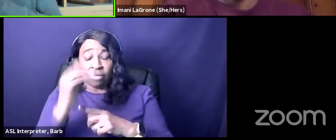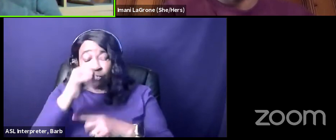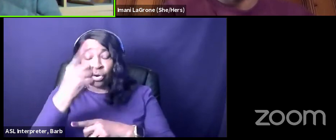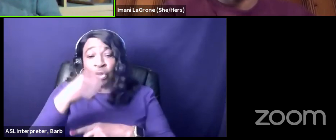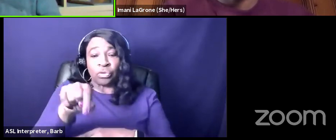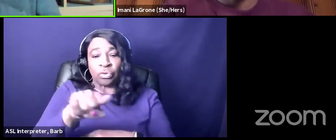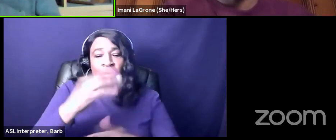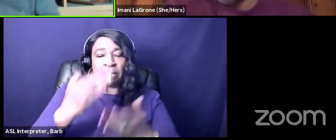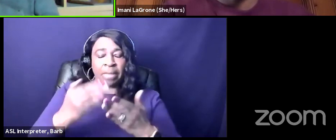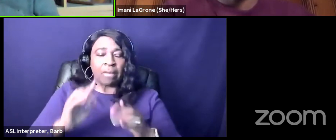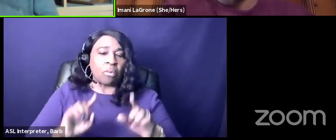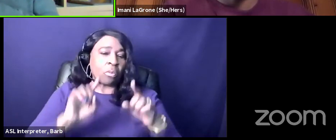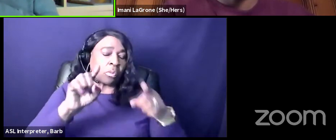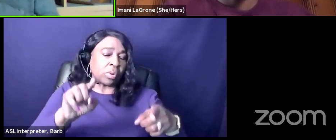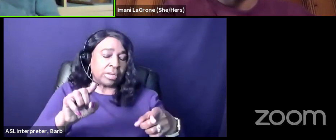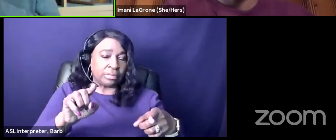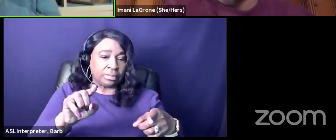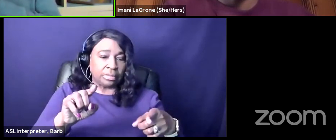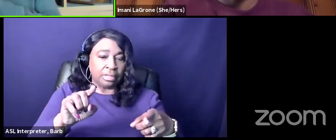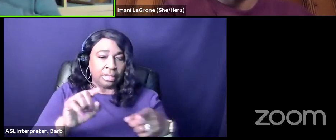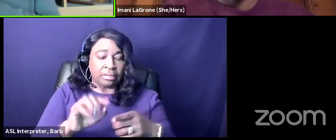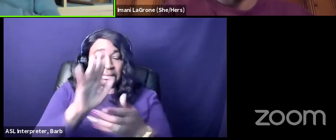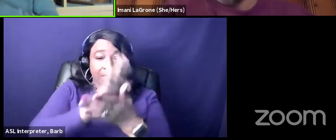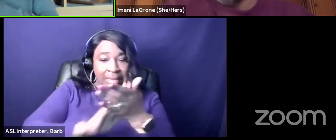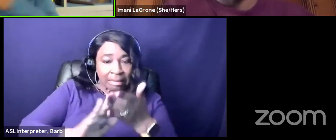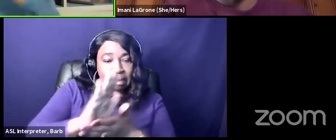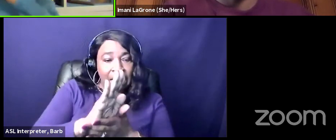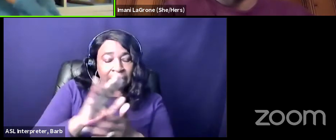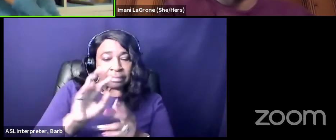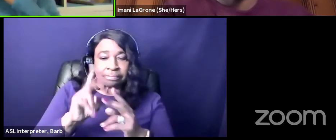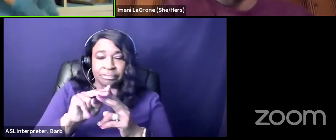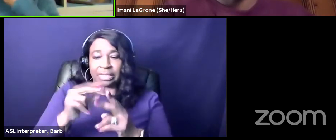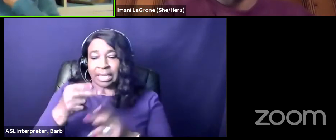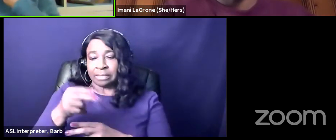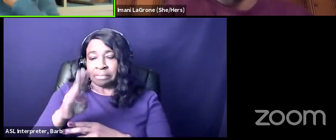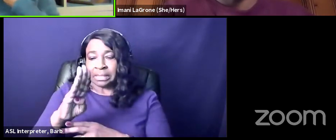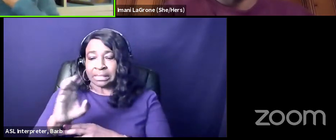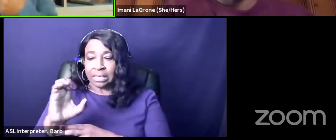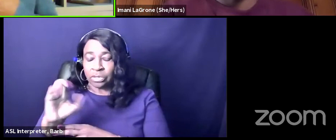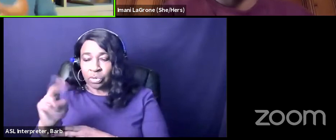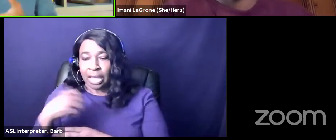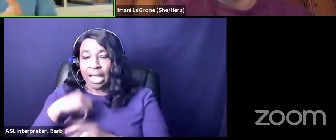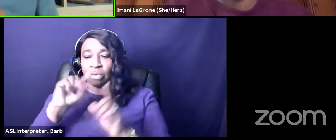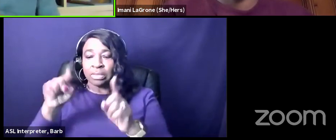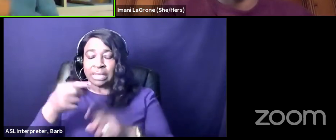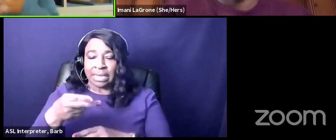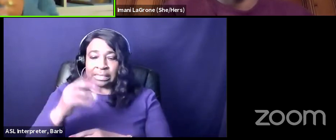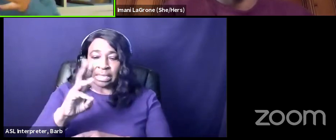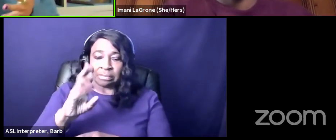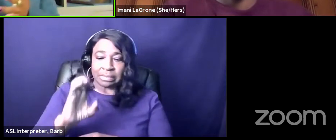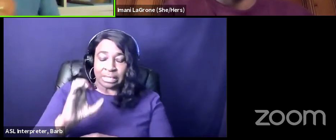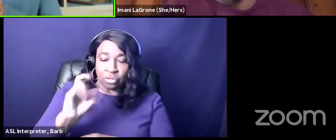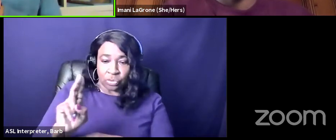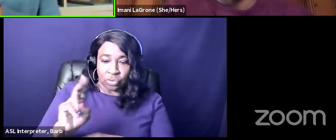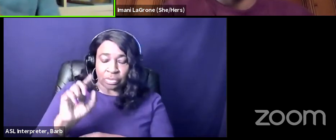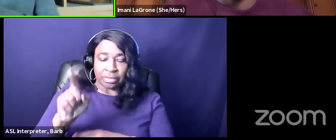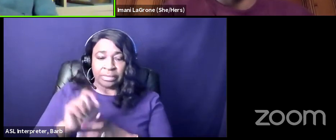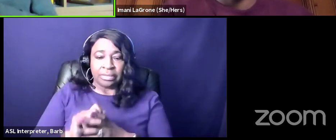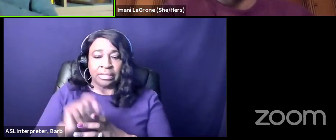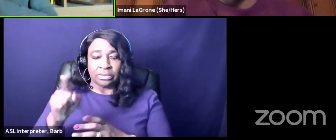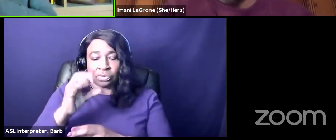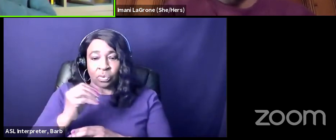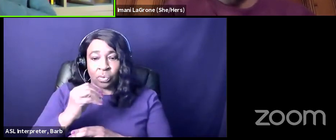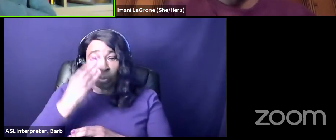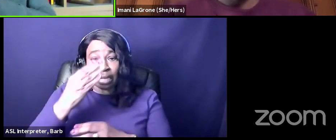may have gone to uh college either an hbcu or i went to an hwcu at tufts which is a historically white college